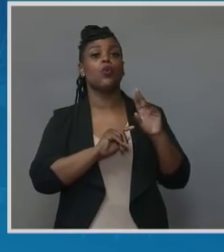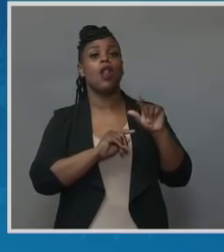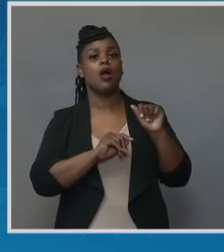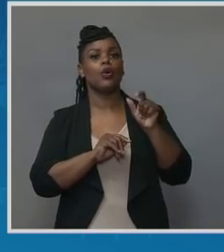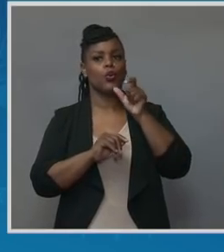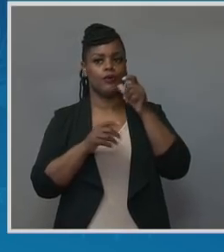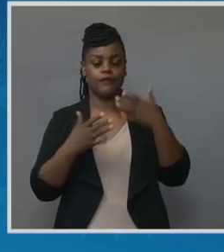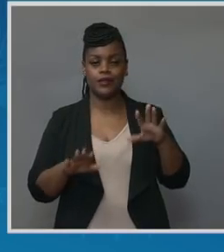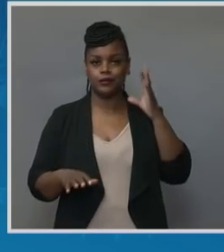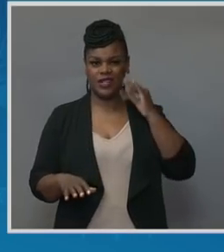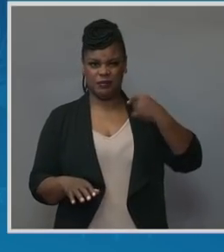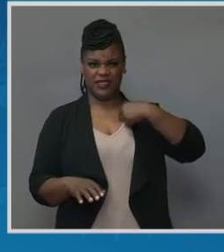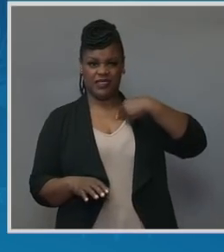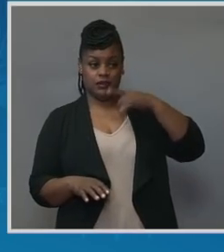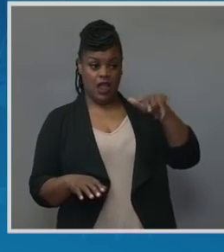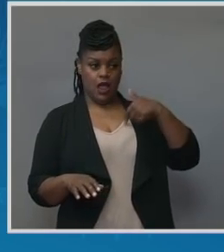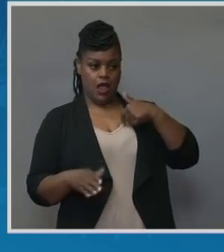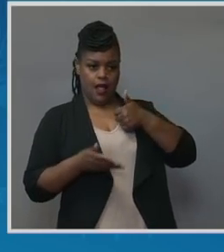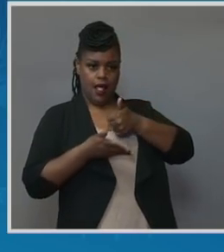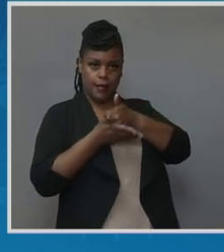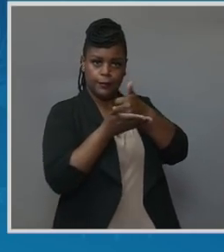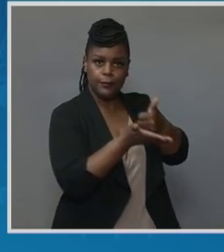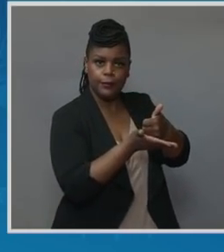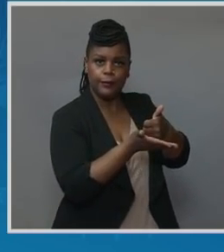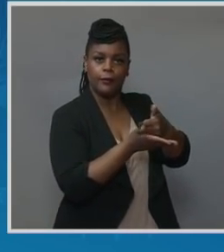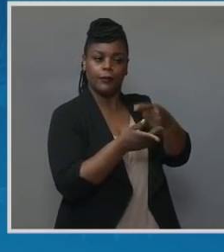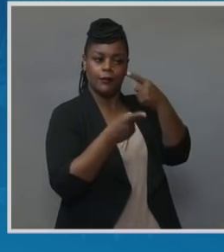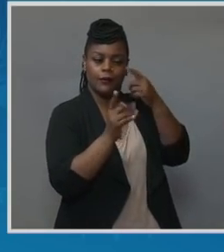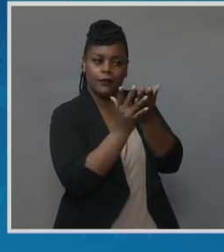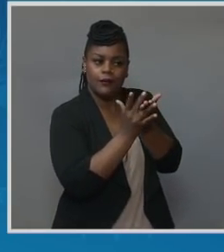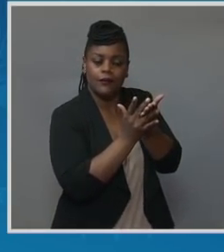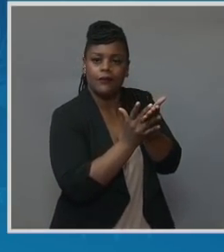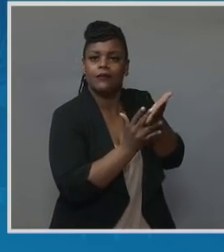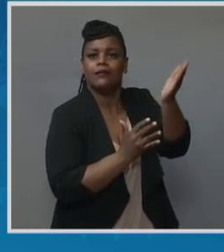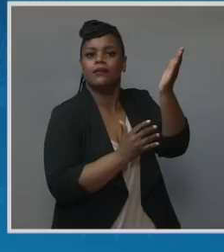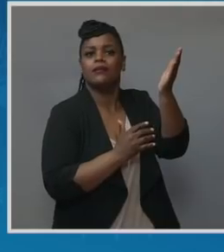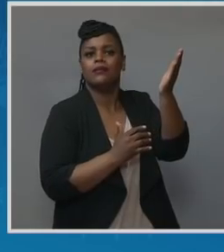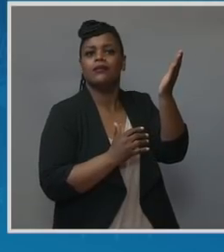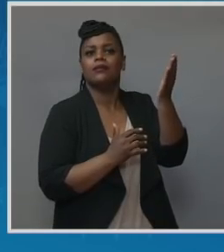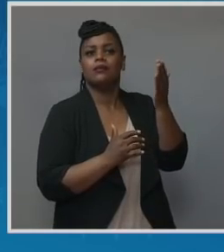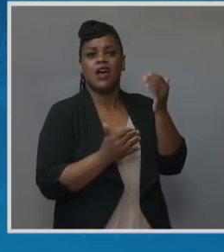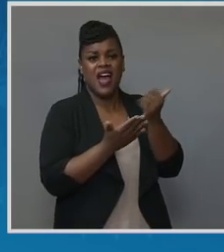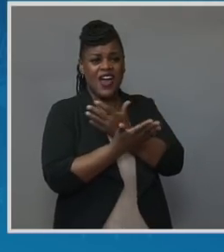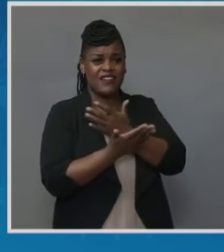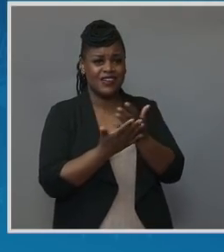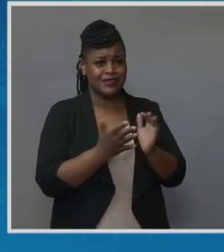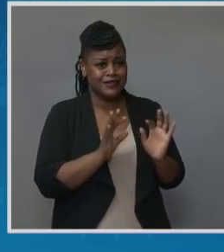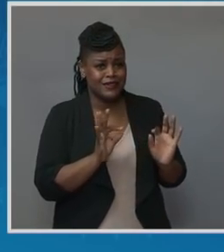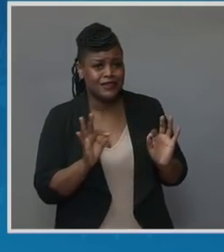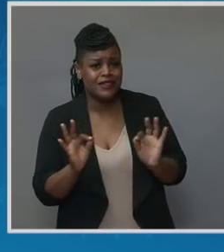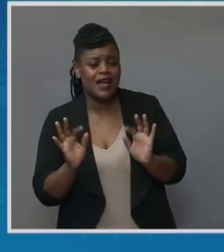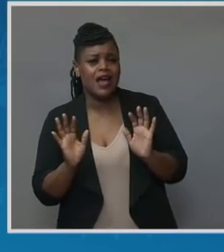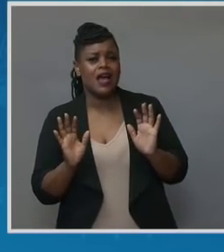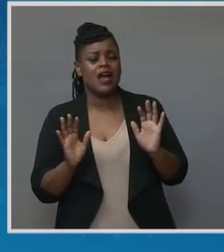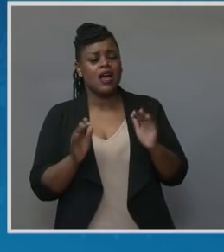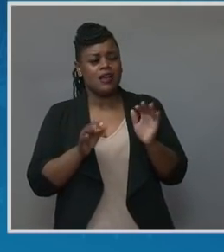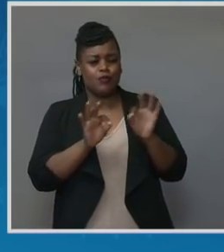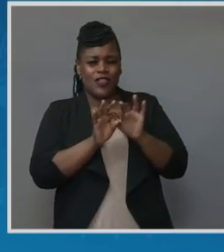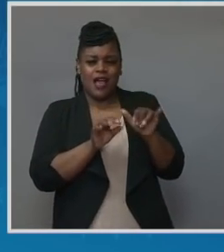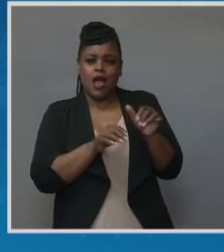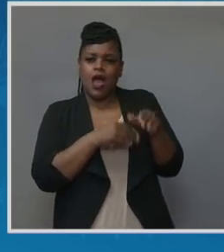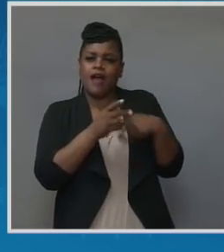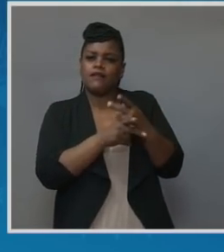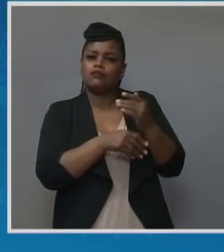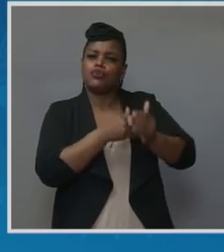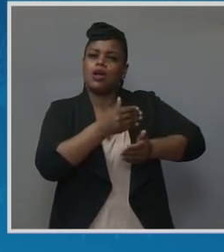to get through the process to make sure that everything is in line with how it should be, making sure your voice is